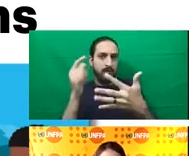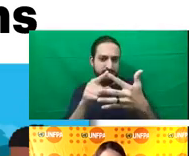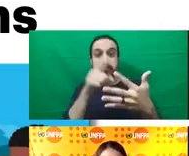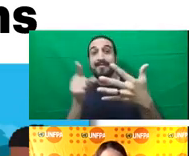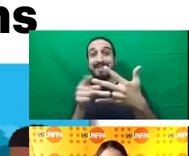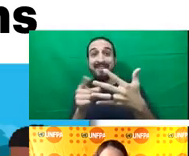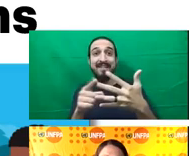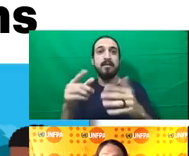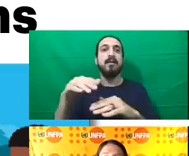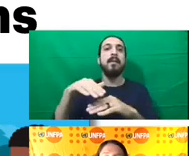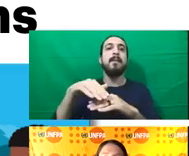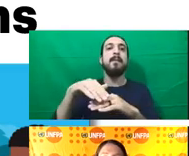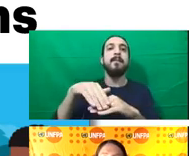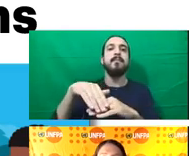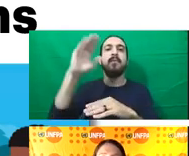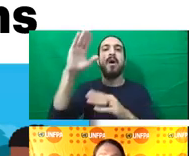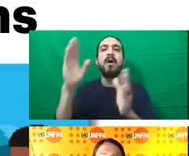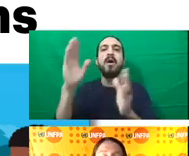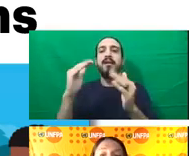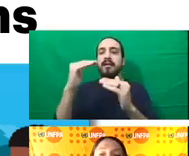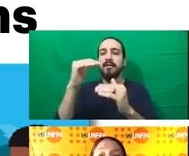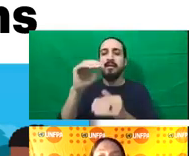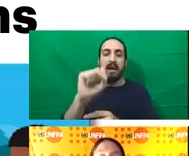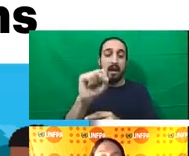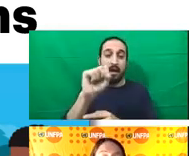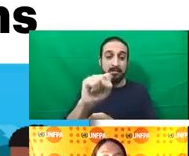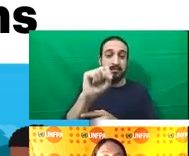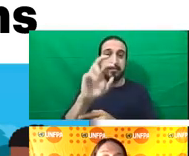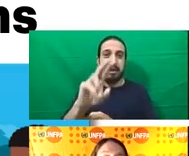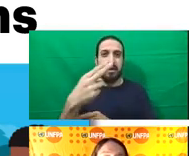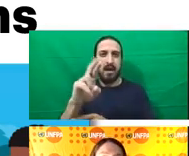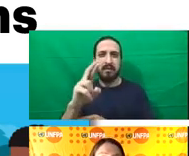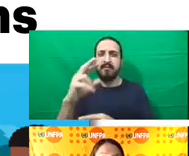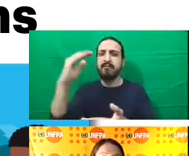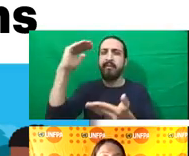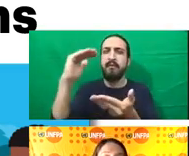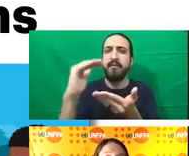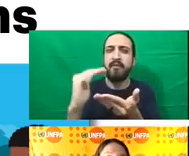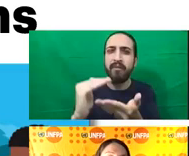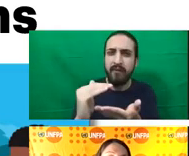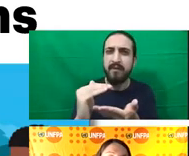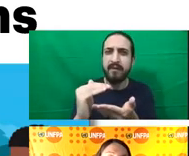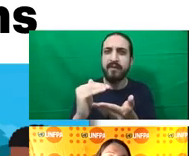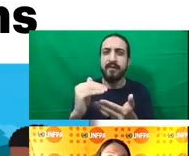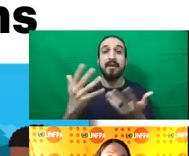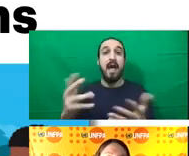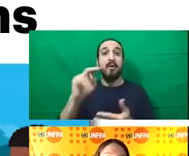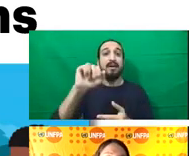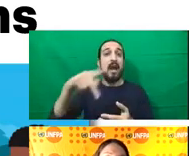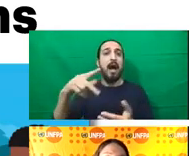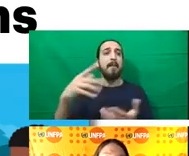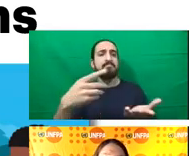documents, the most commonly referenced issues related to pregnancy and infant care, and especially the vulnerability